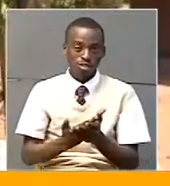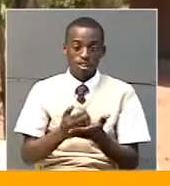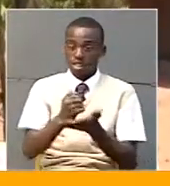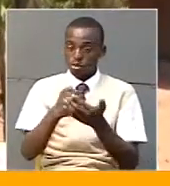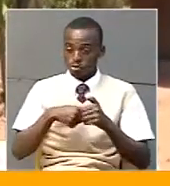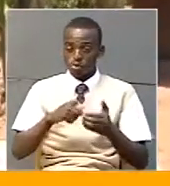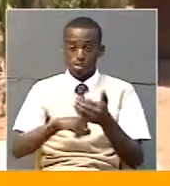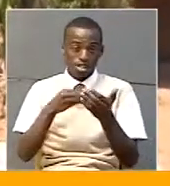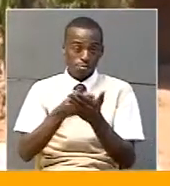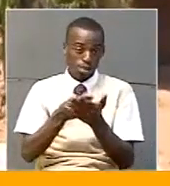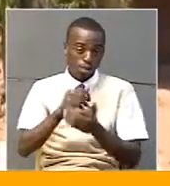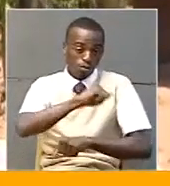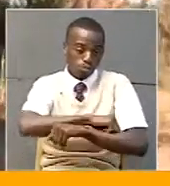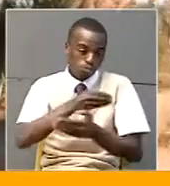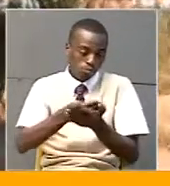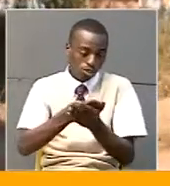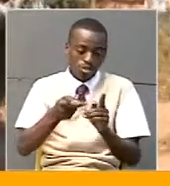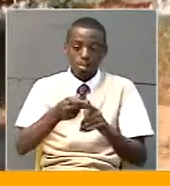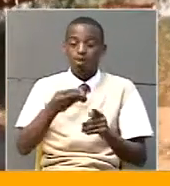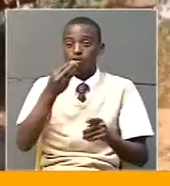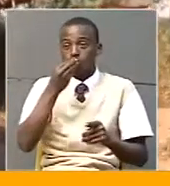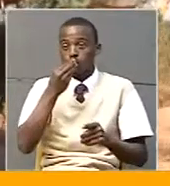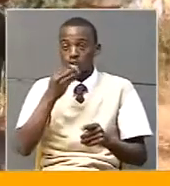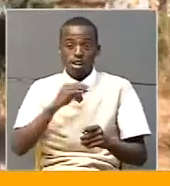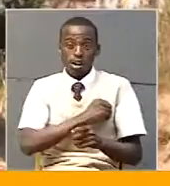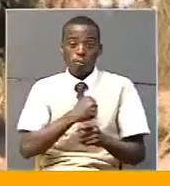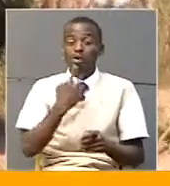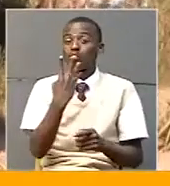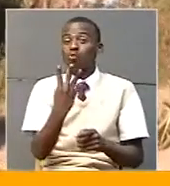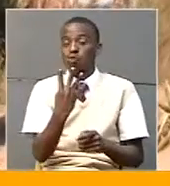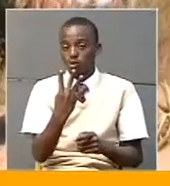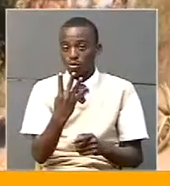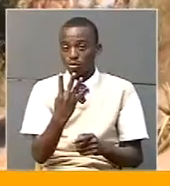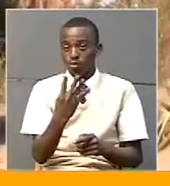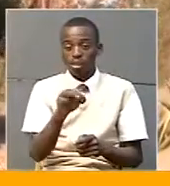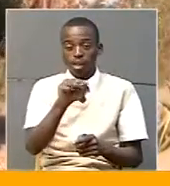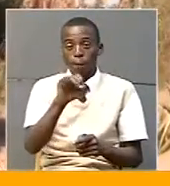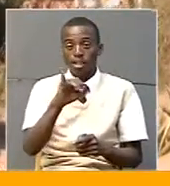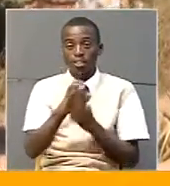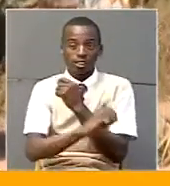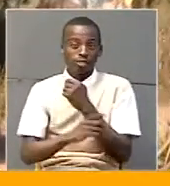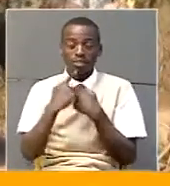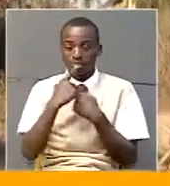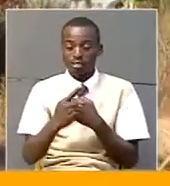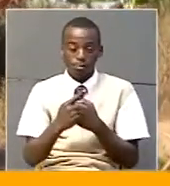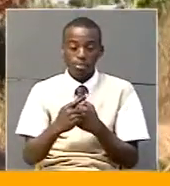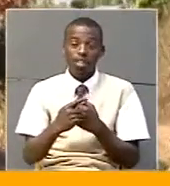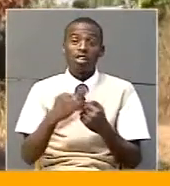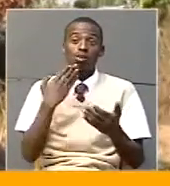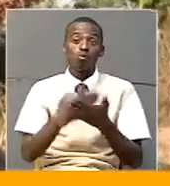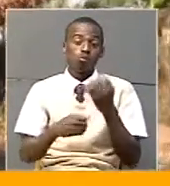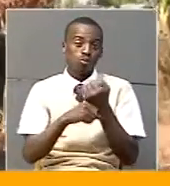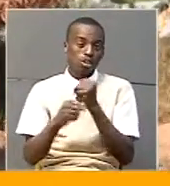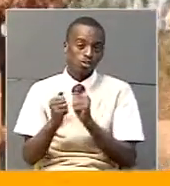school fees, food. This single mother of four, also in Olufe, sub-county, Malacha district, says the speed of cooperation